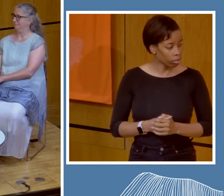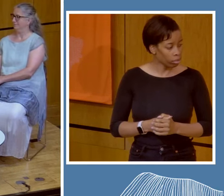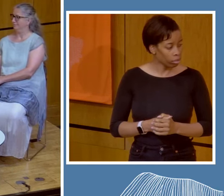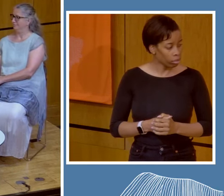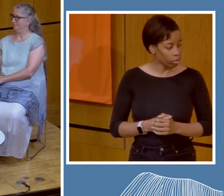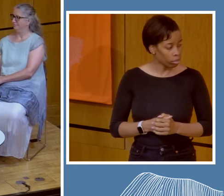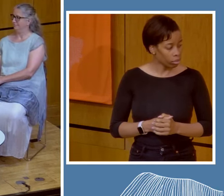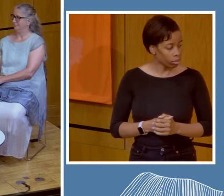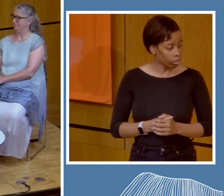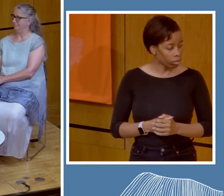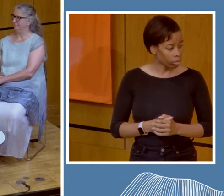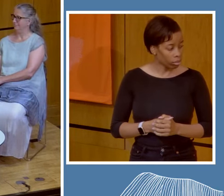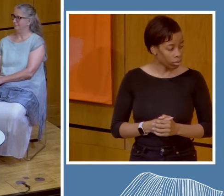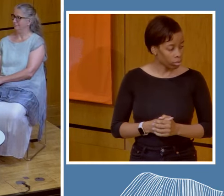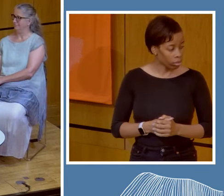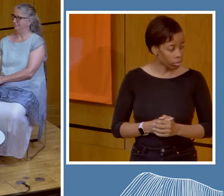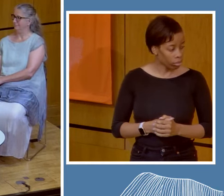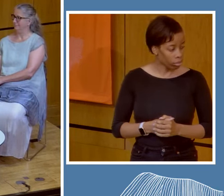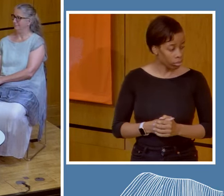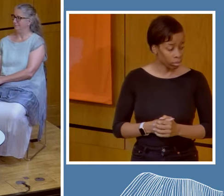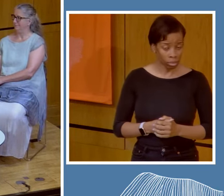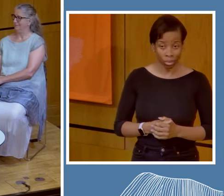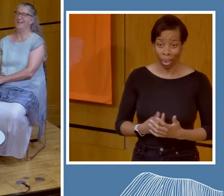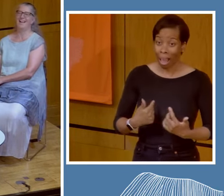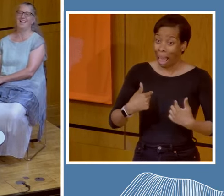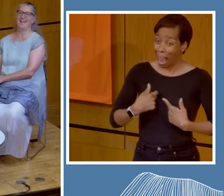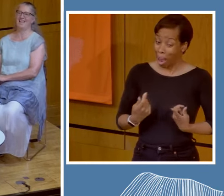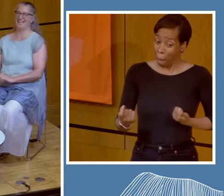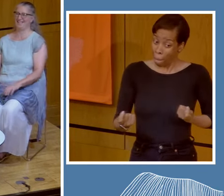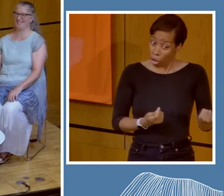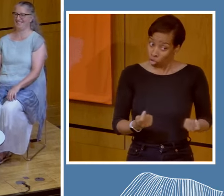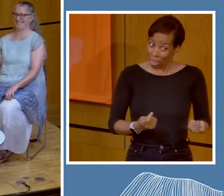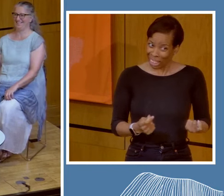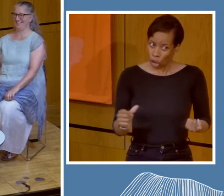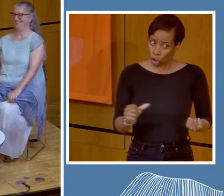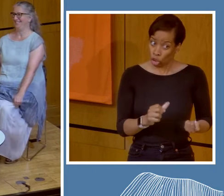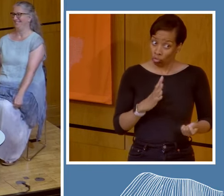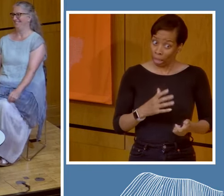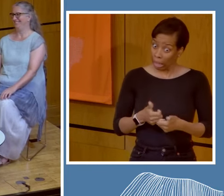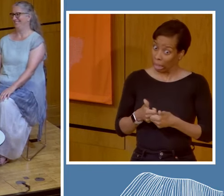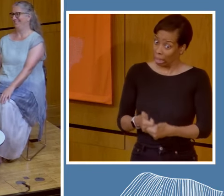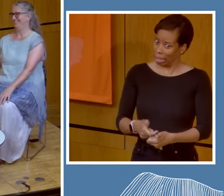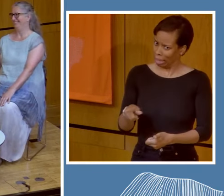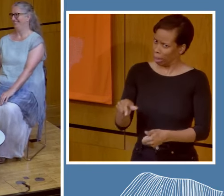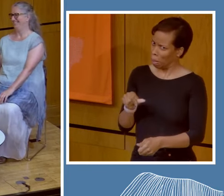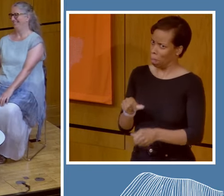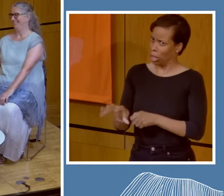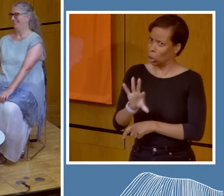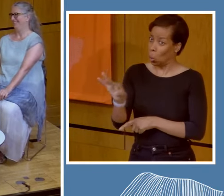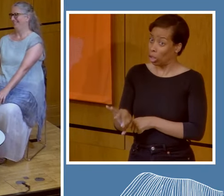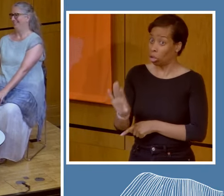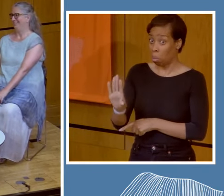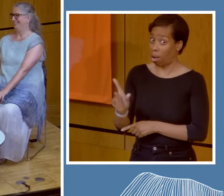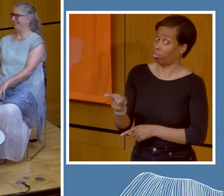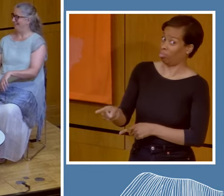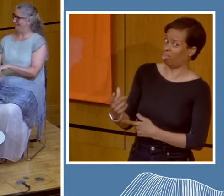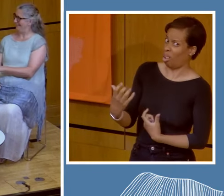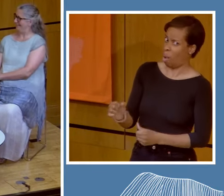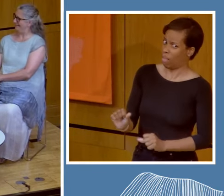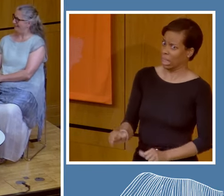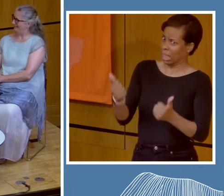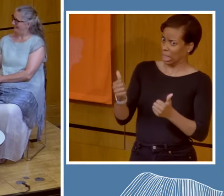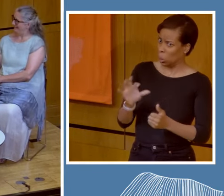I mean, it's not for me as moderator to say who's asked the best question, but I'm going to